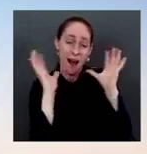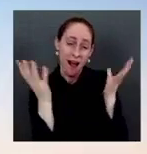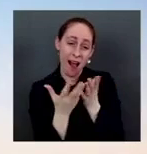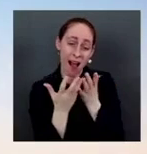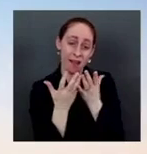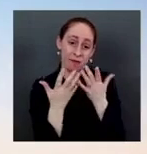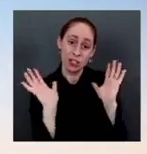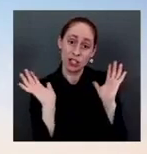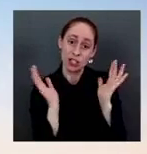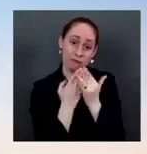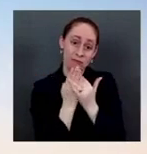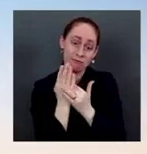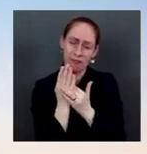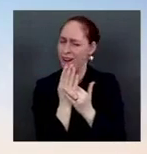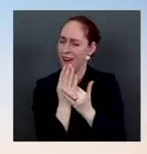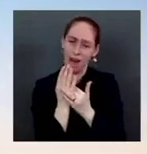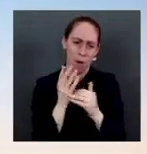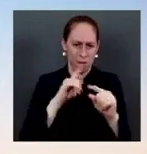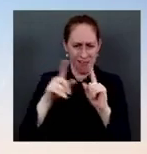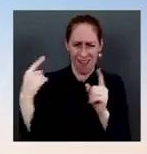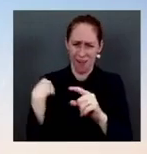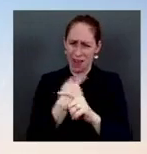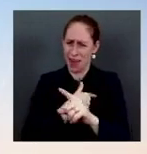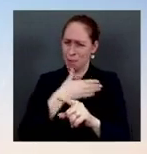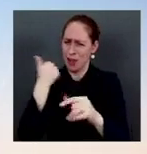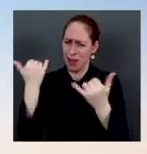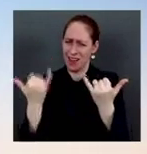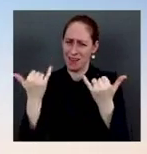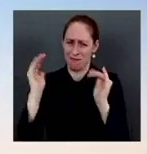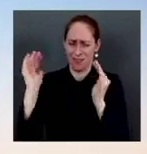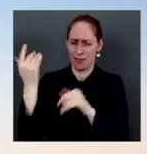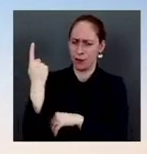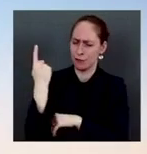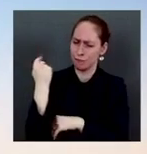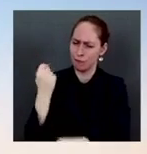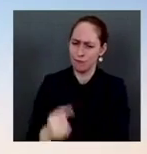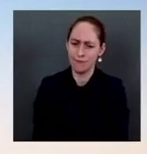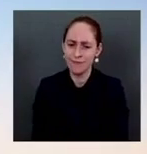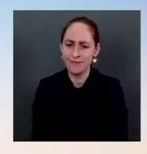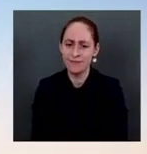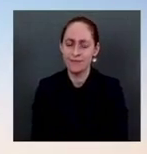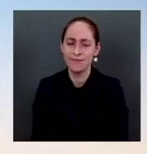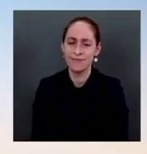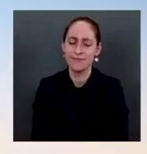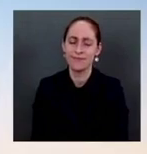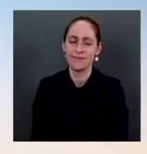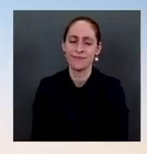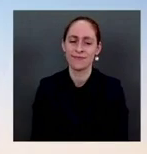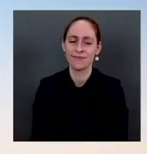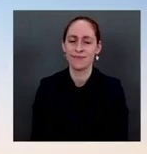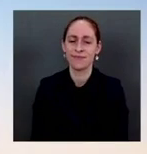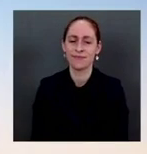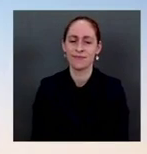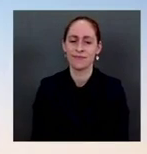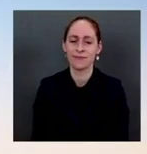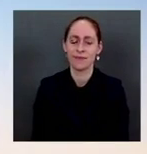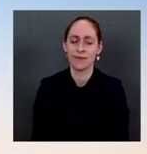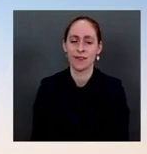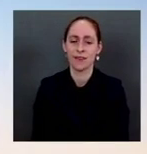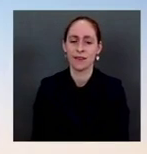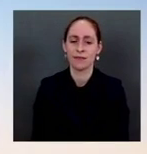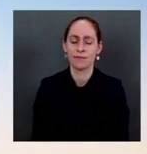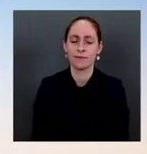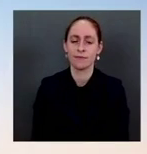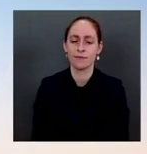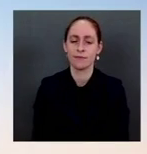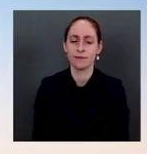The can ask, Intel found itself in some hot water overnight over a statement to put out around supply chains in Xinjiang, and they're worried that, then, they have to